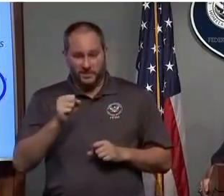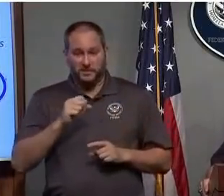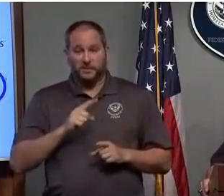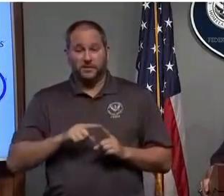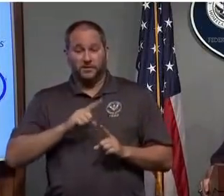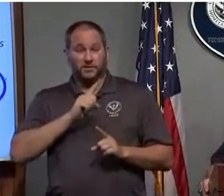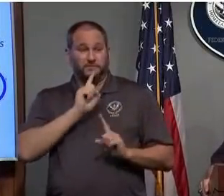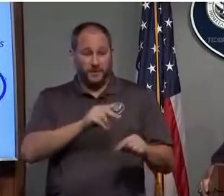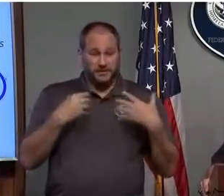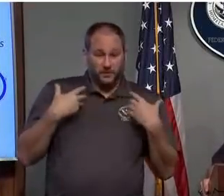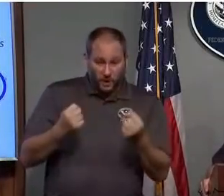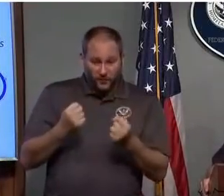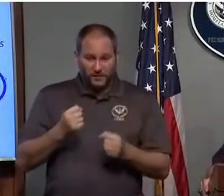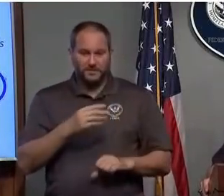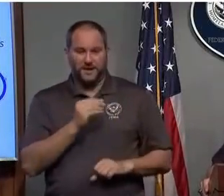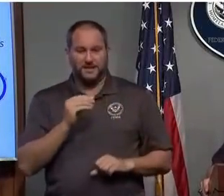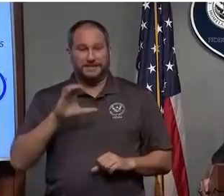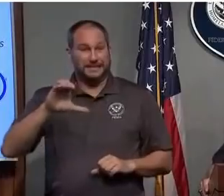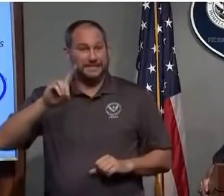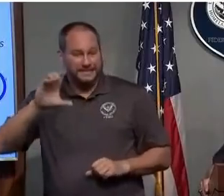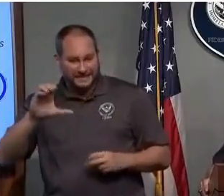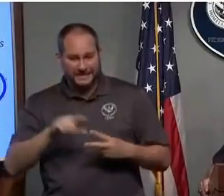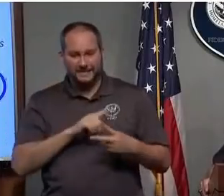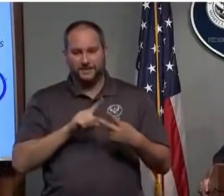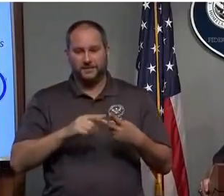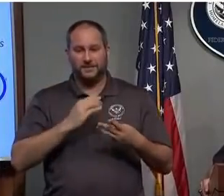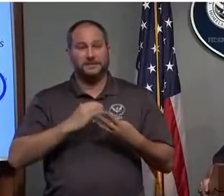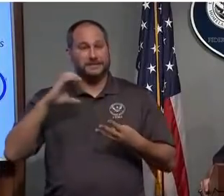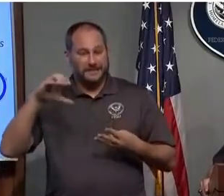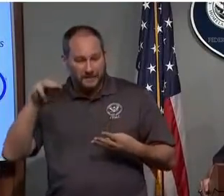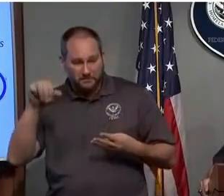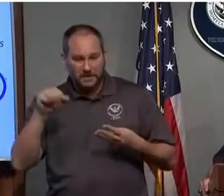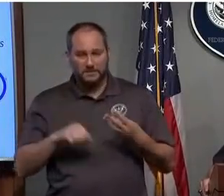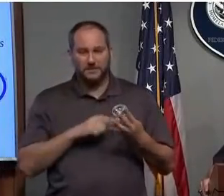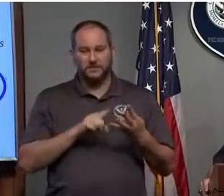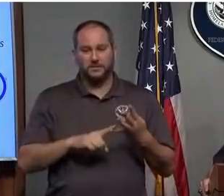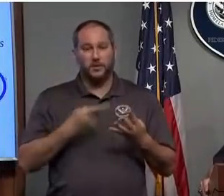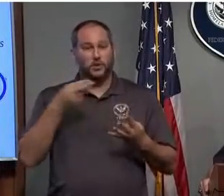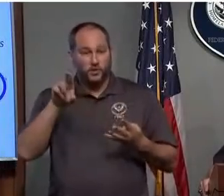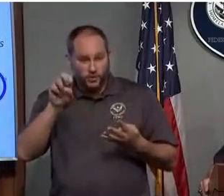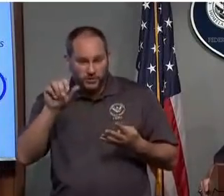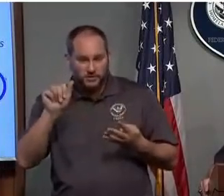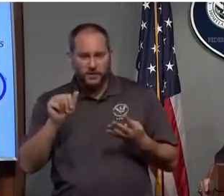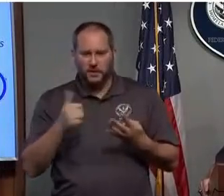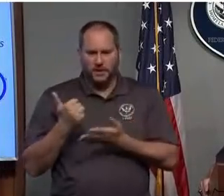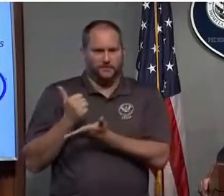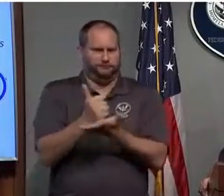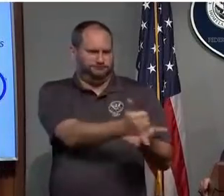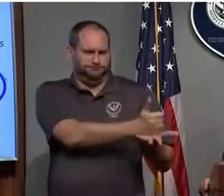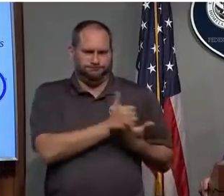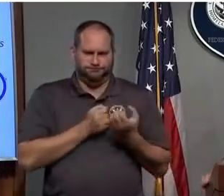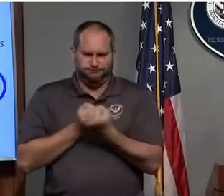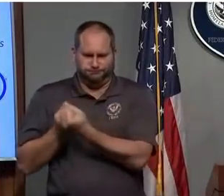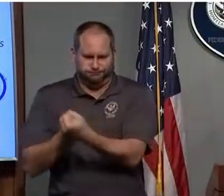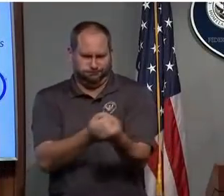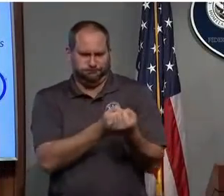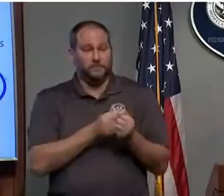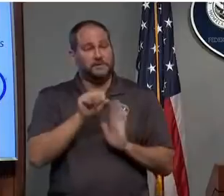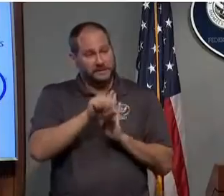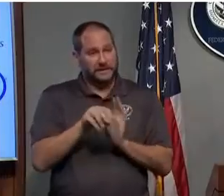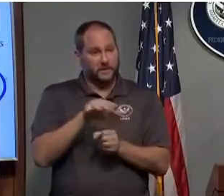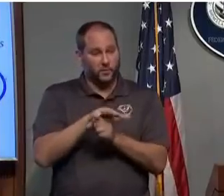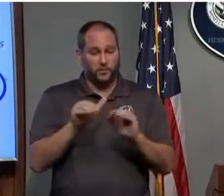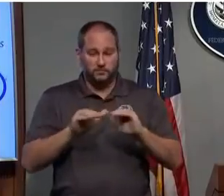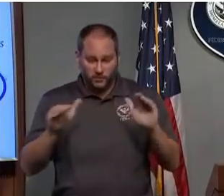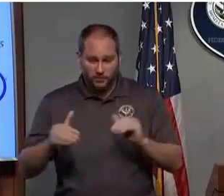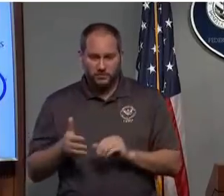Disease Control, CMS, and HRSA to be ready to assist our state and local partners to save lives and help those communities at risk. Thank you